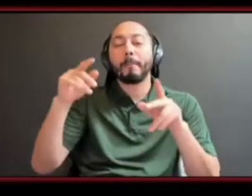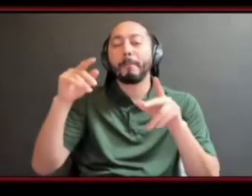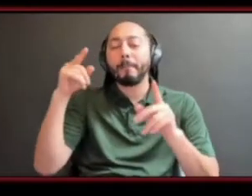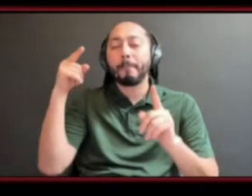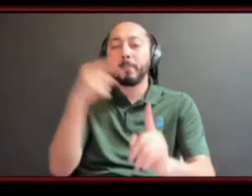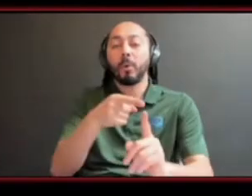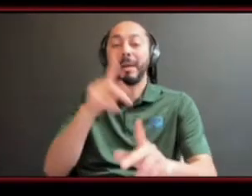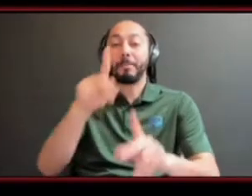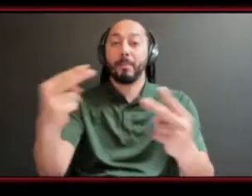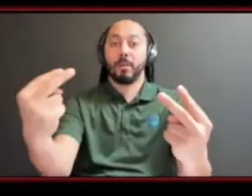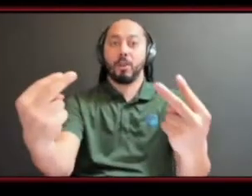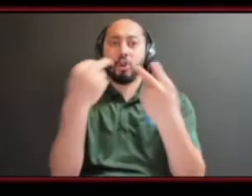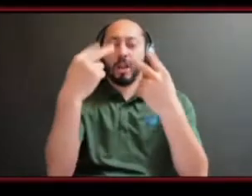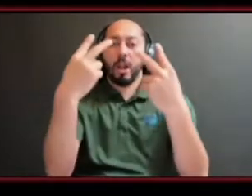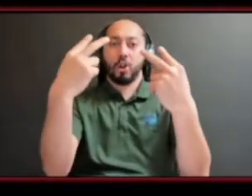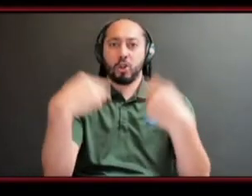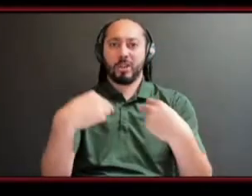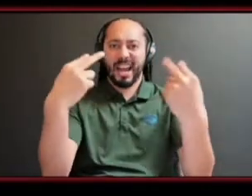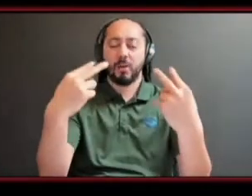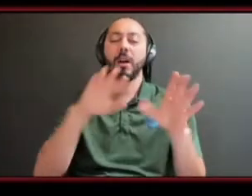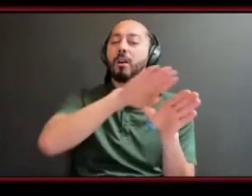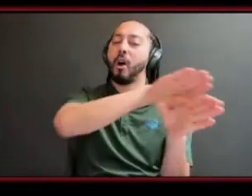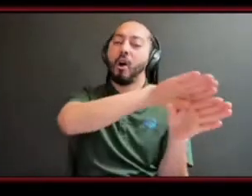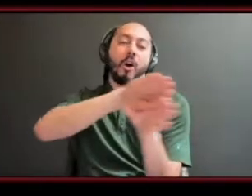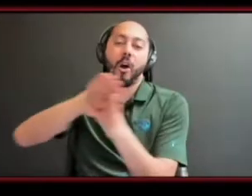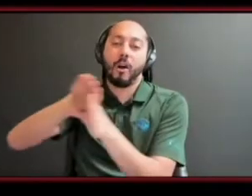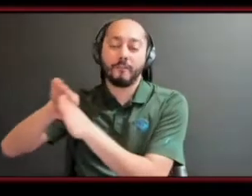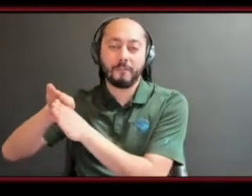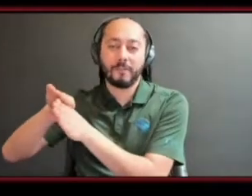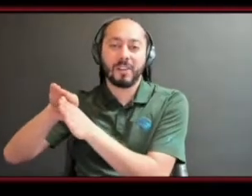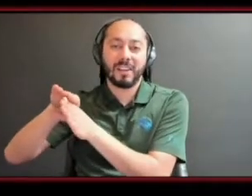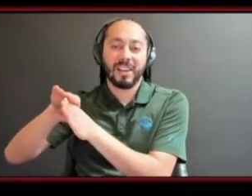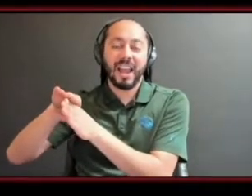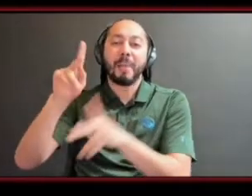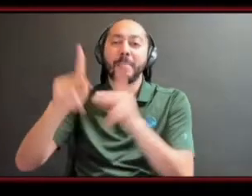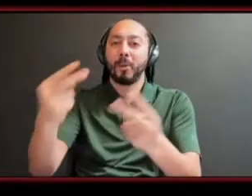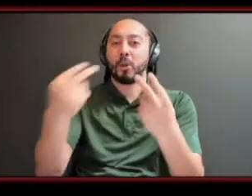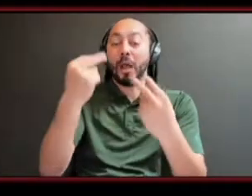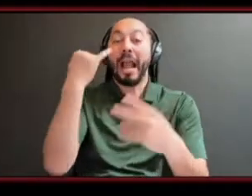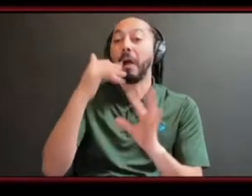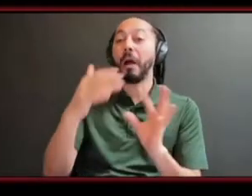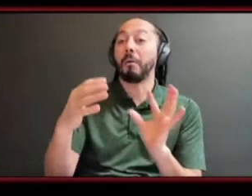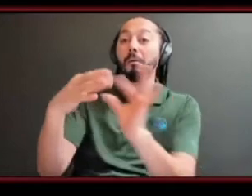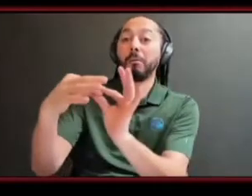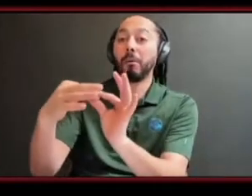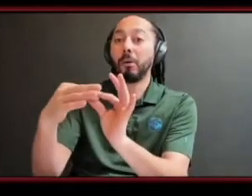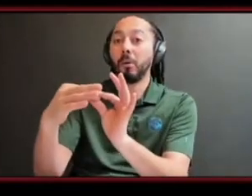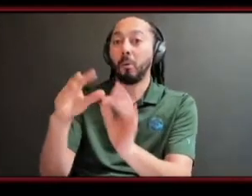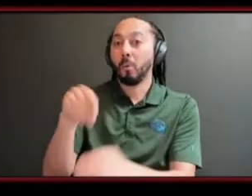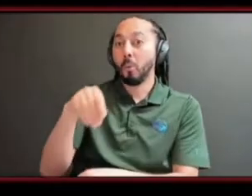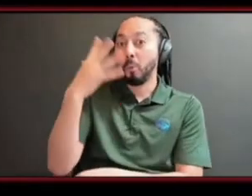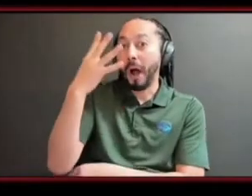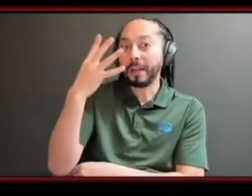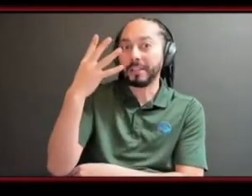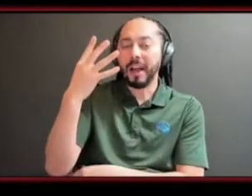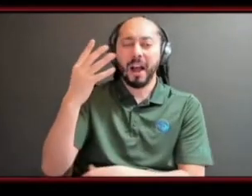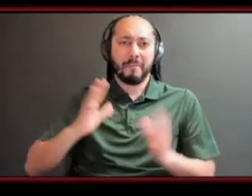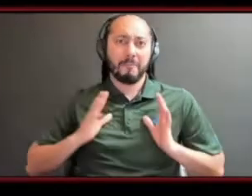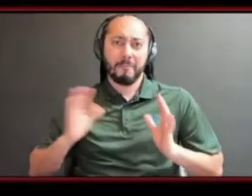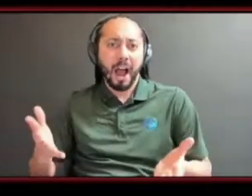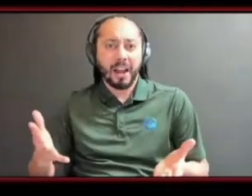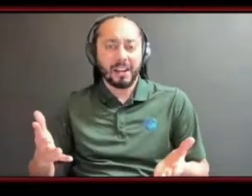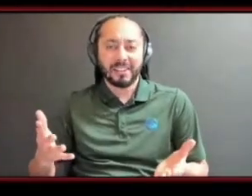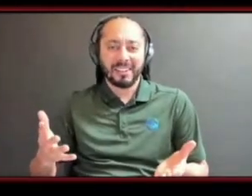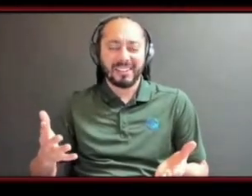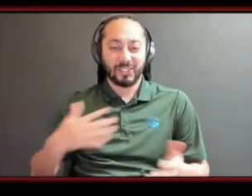but capable only if i was attached to something other than black so my talent and my skills